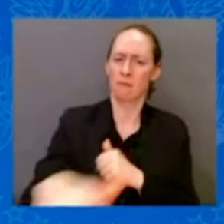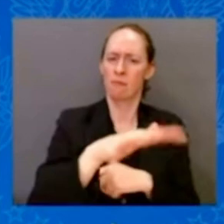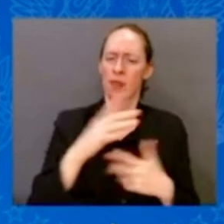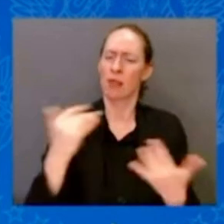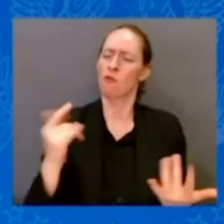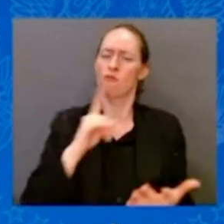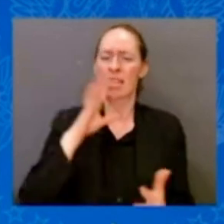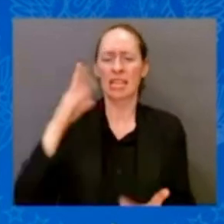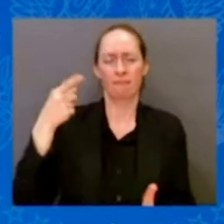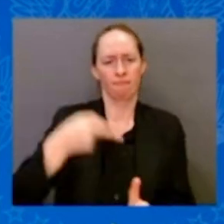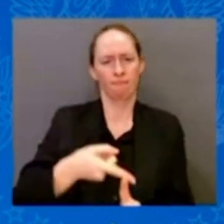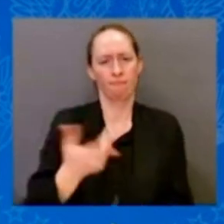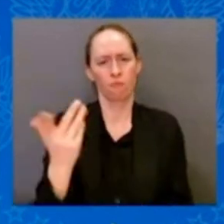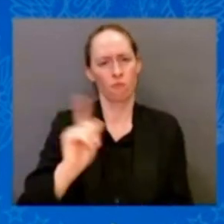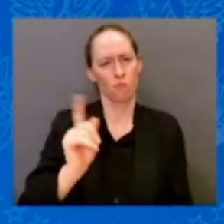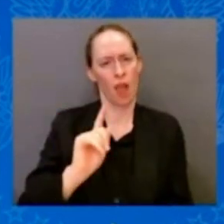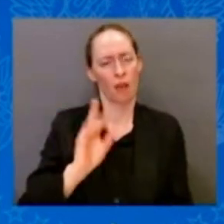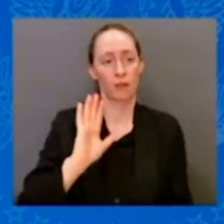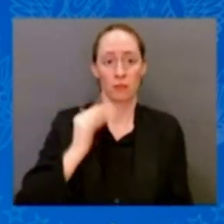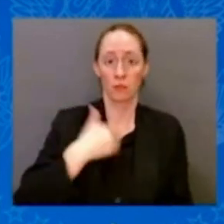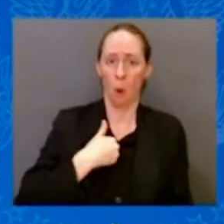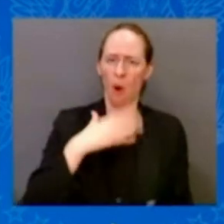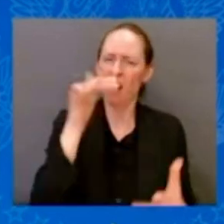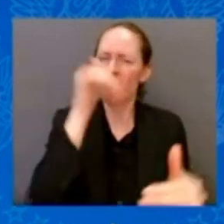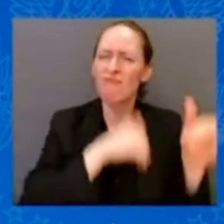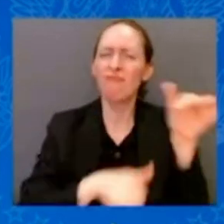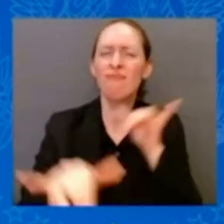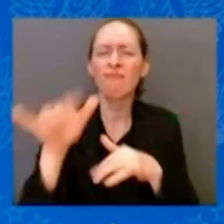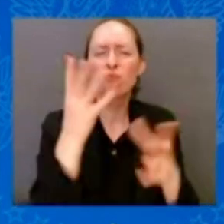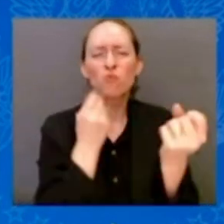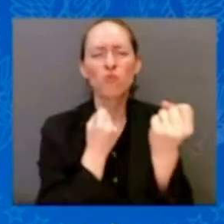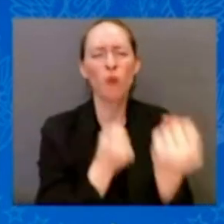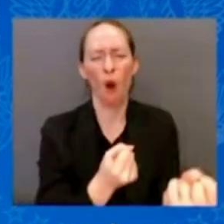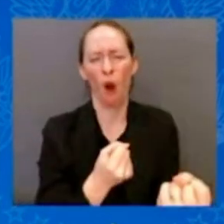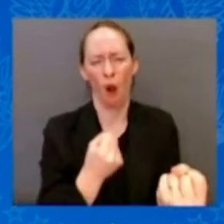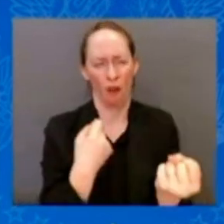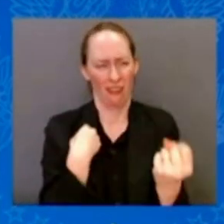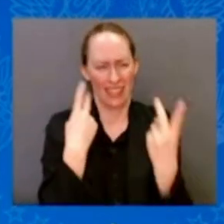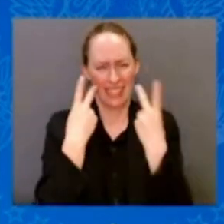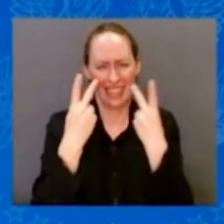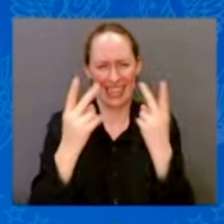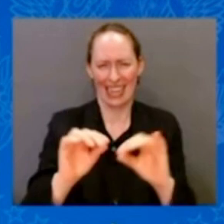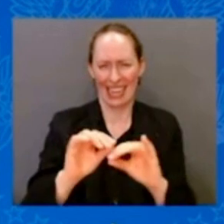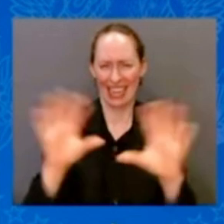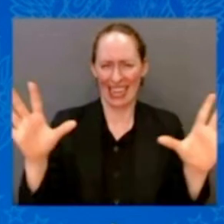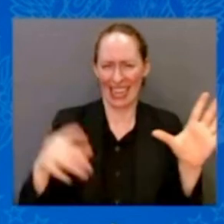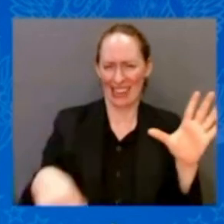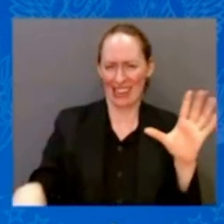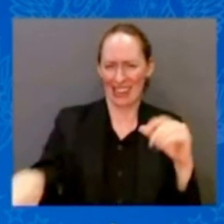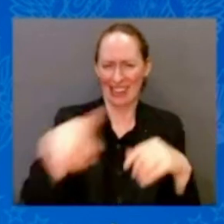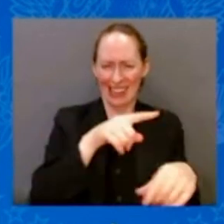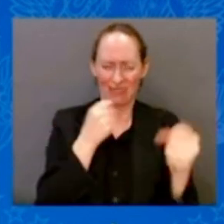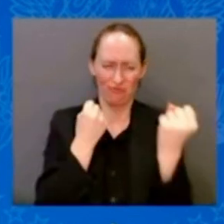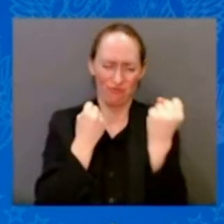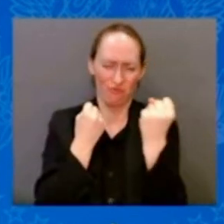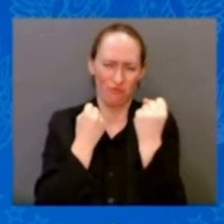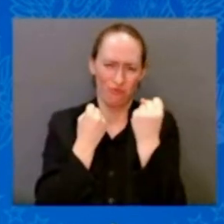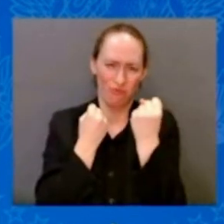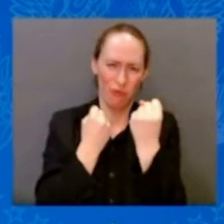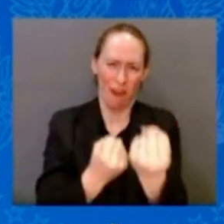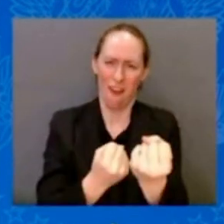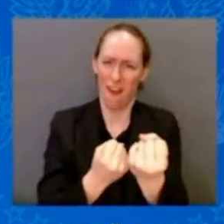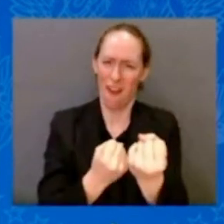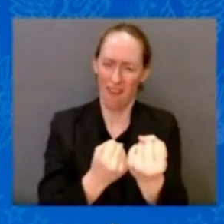And the people of America are strong. It's never been a good bet to try to count us out. Never, ever, ever. We're often told